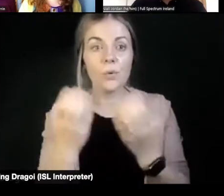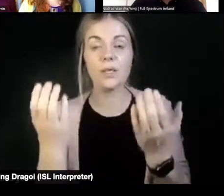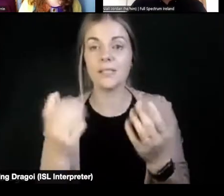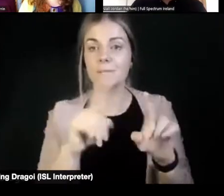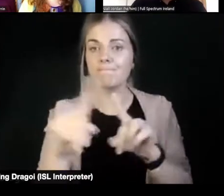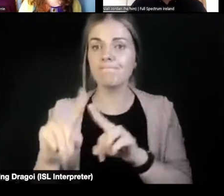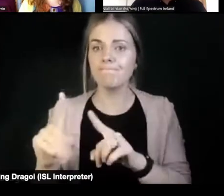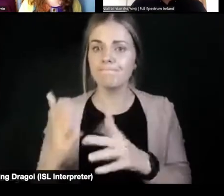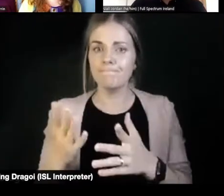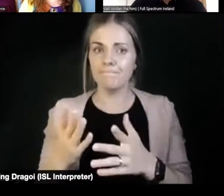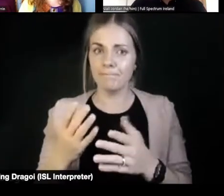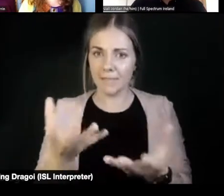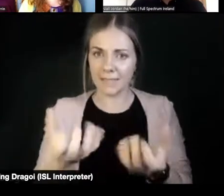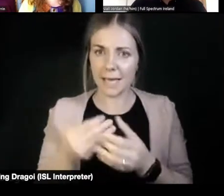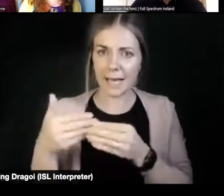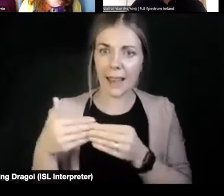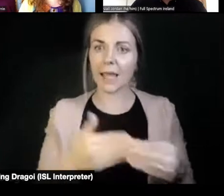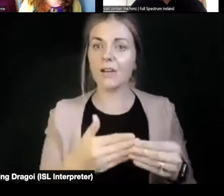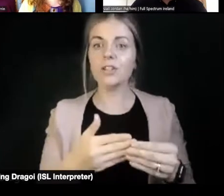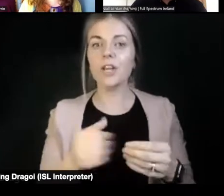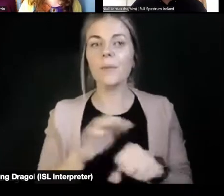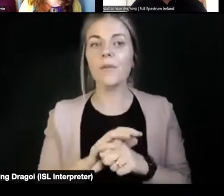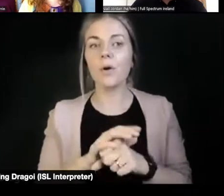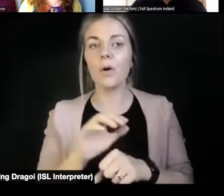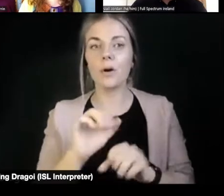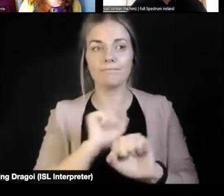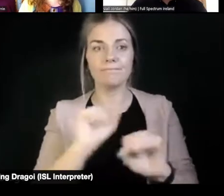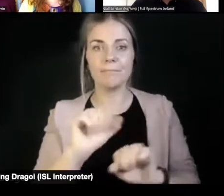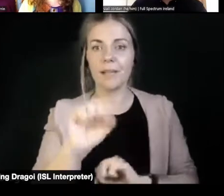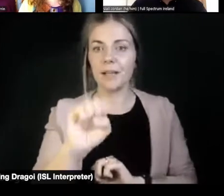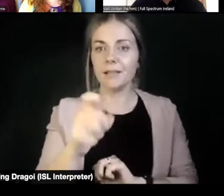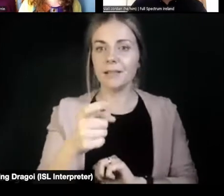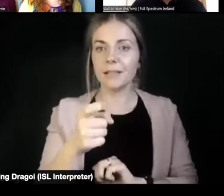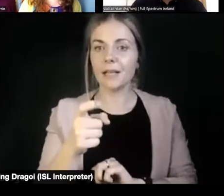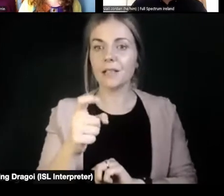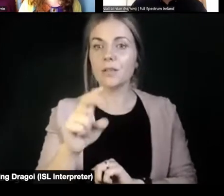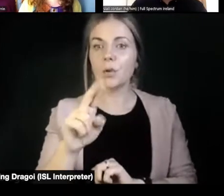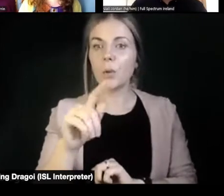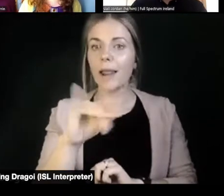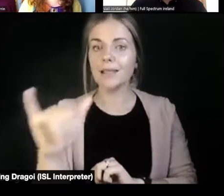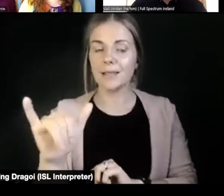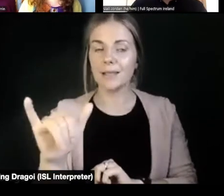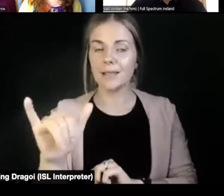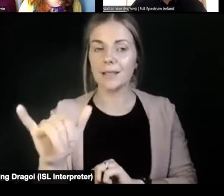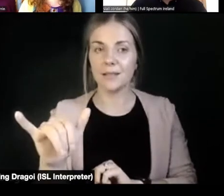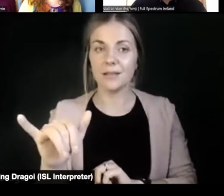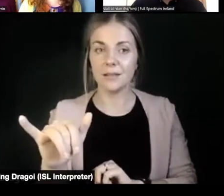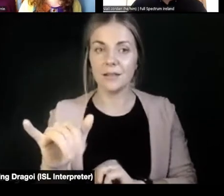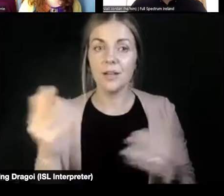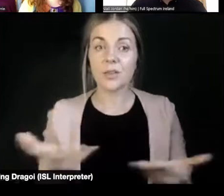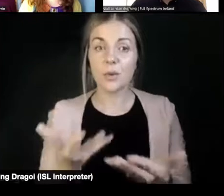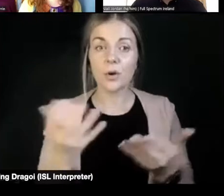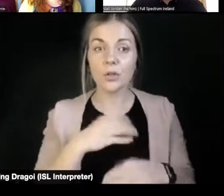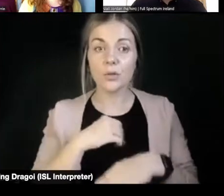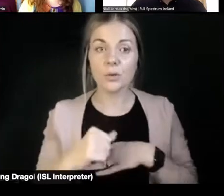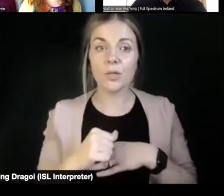leadership on sexuality. And encouraging disabled people to see